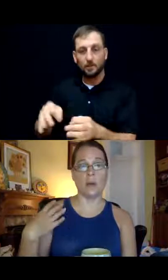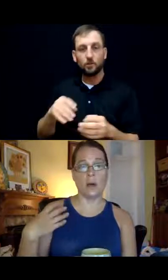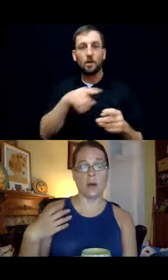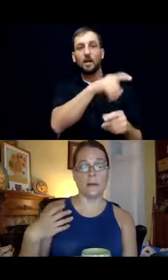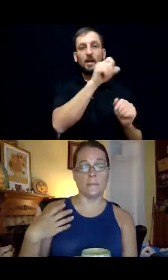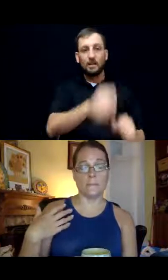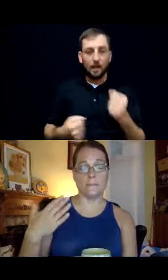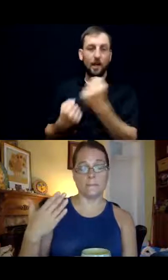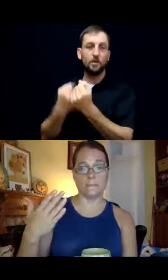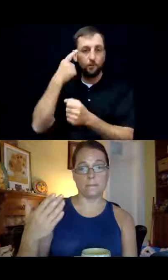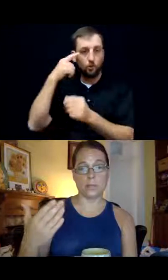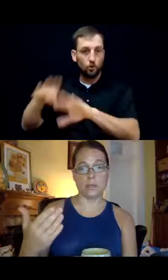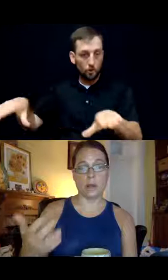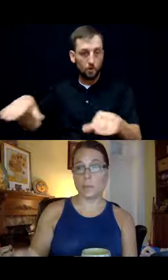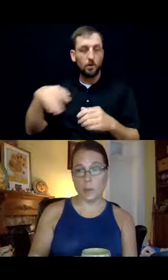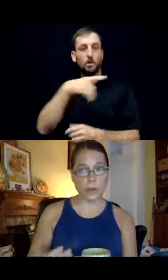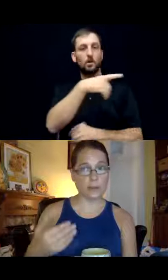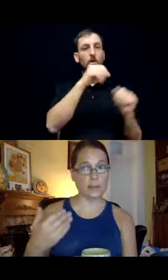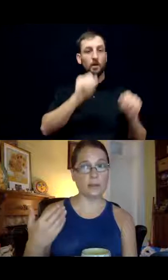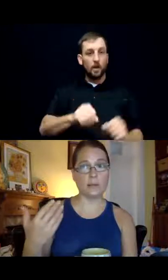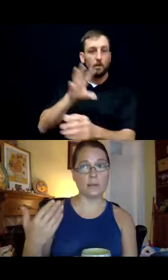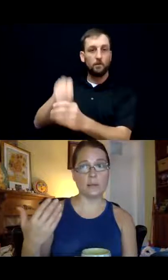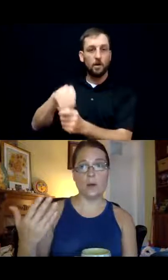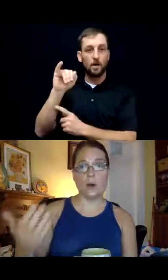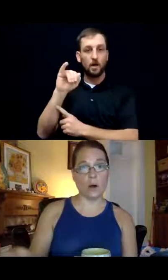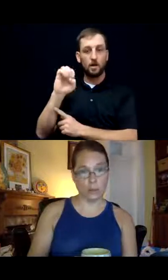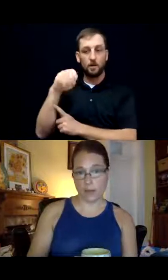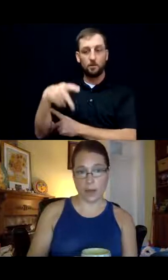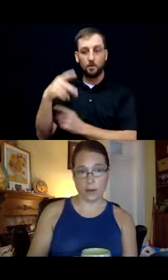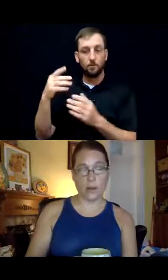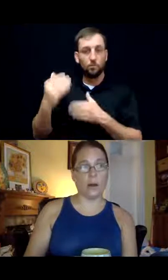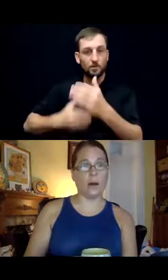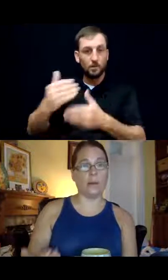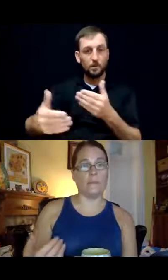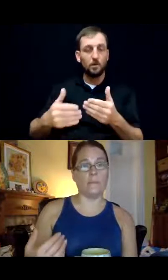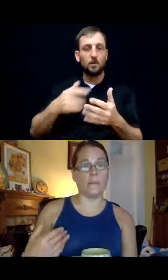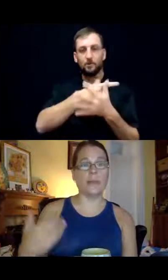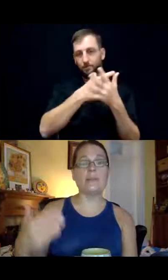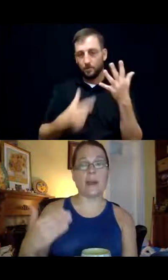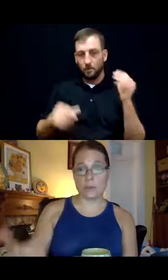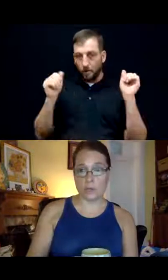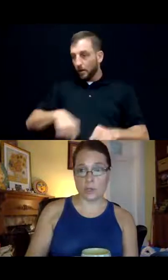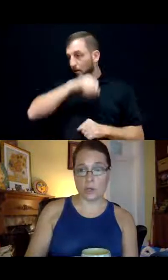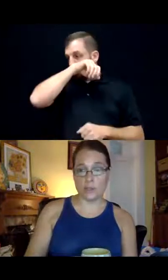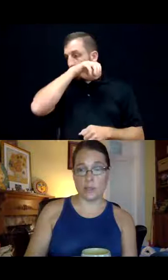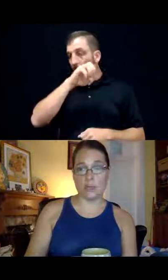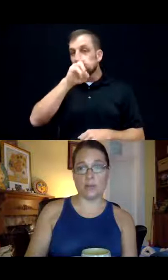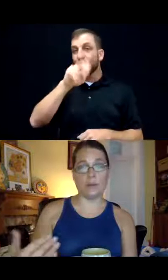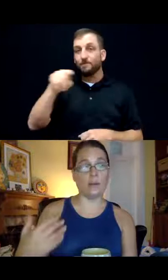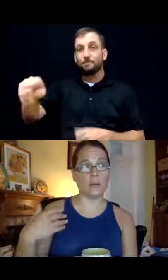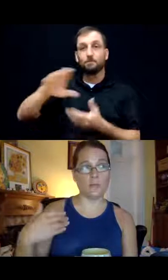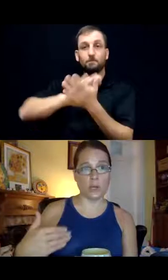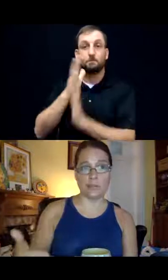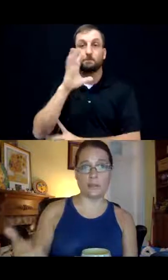IEP process, all of that. Even after the child turns 18,